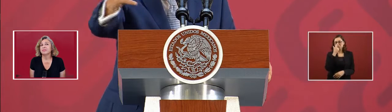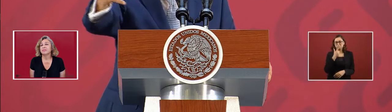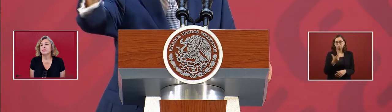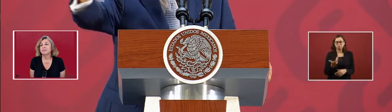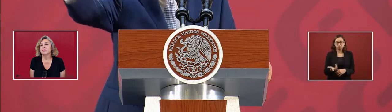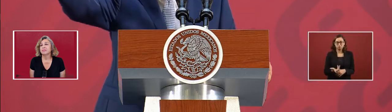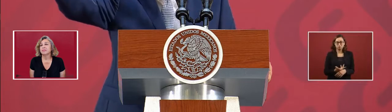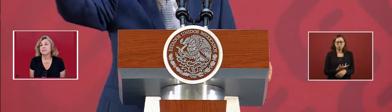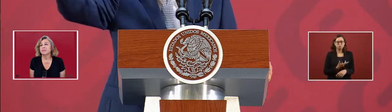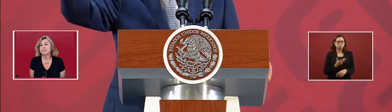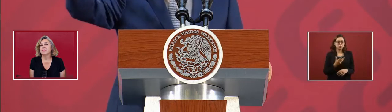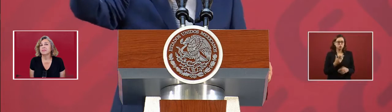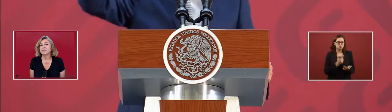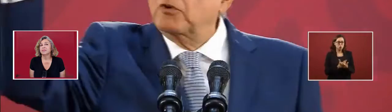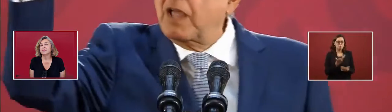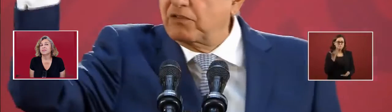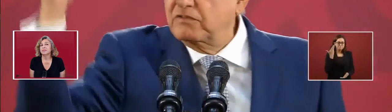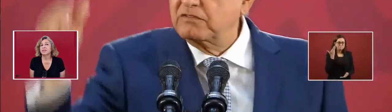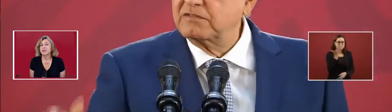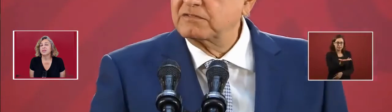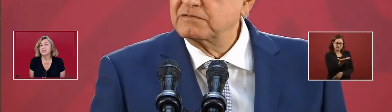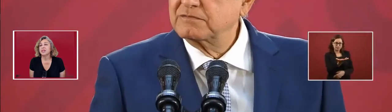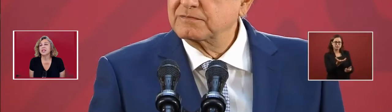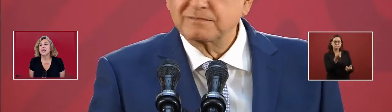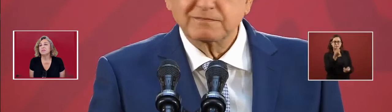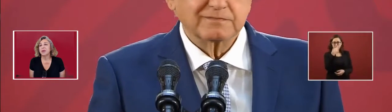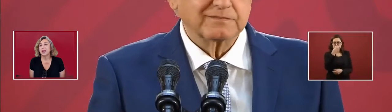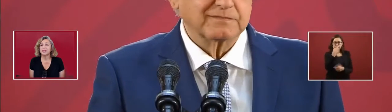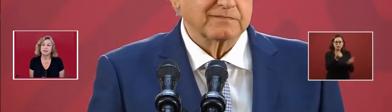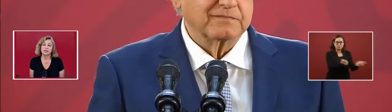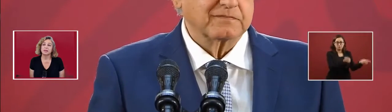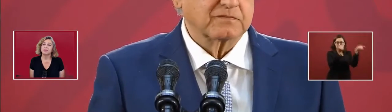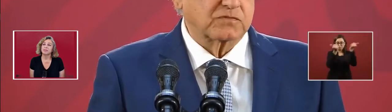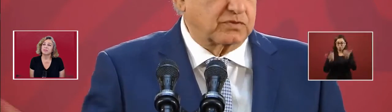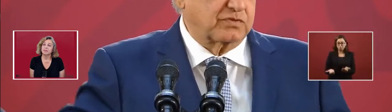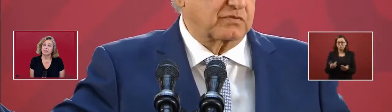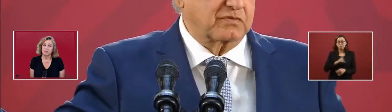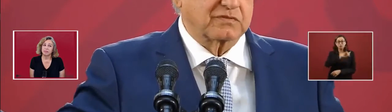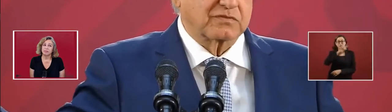delayed pays.